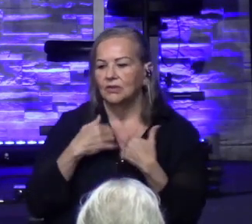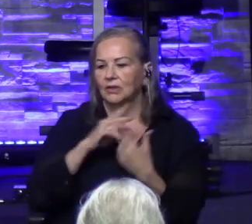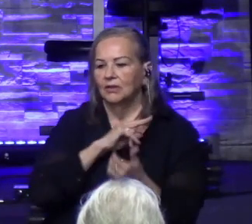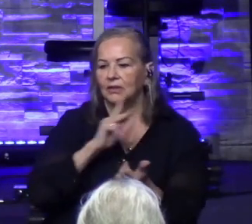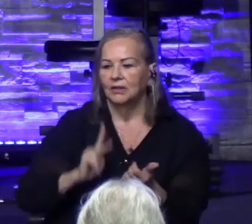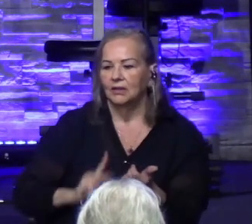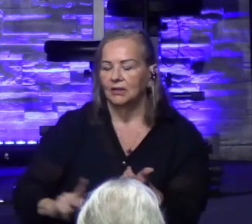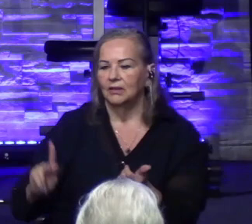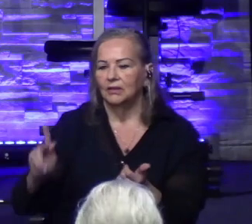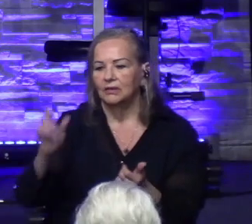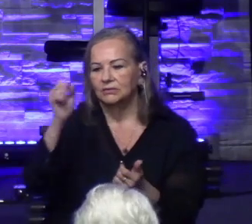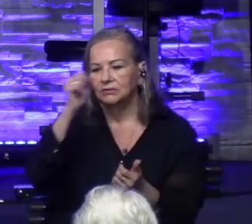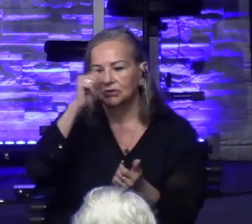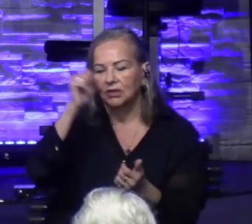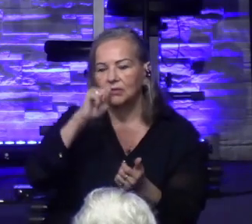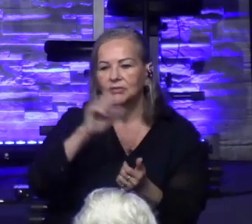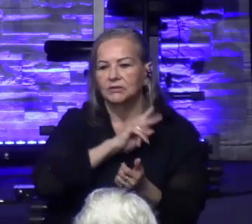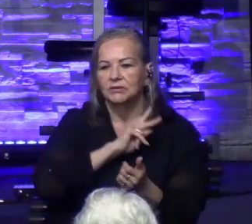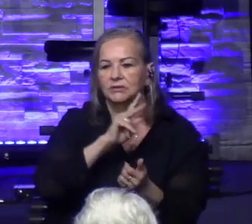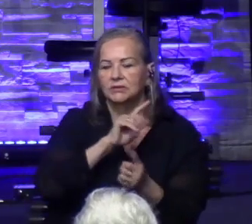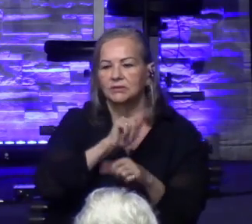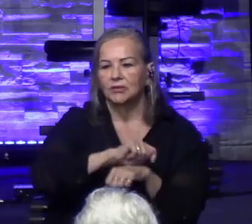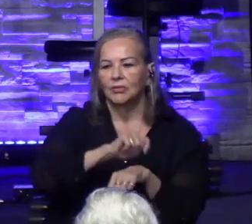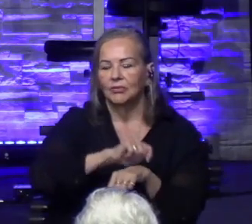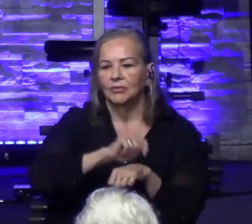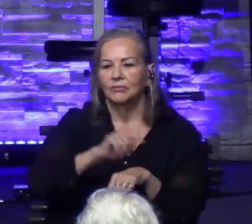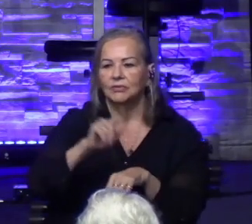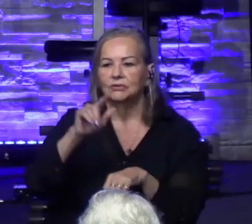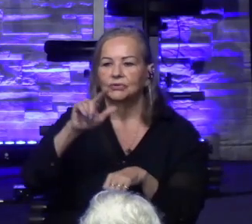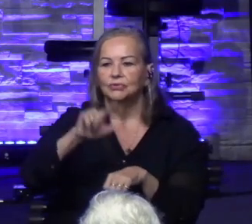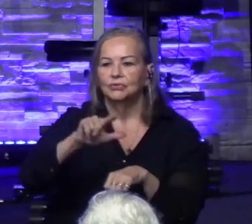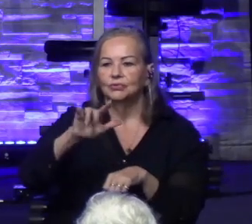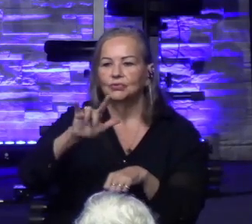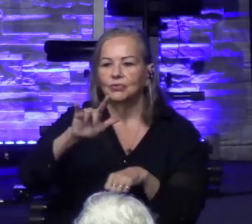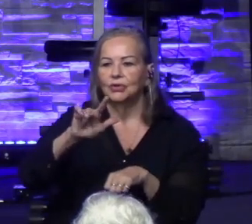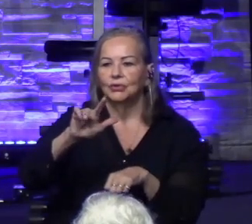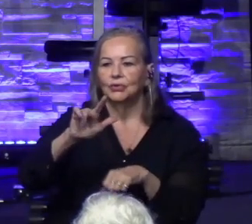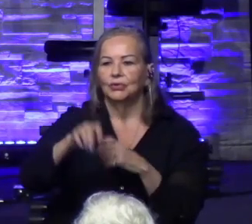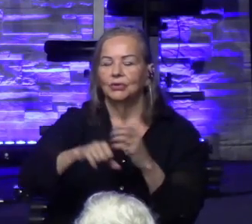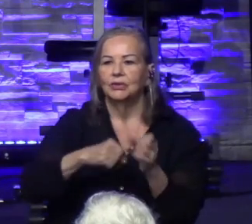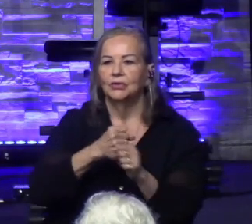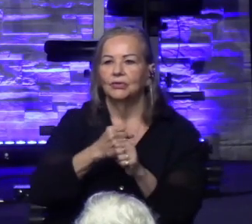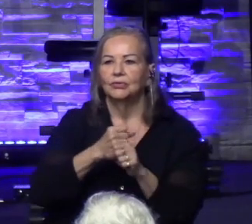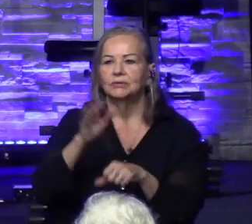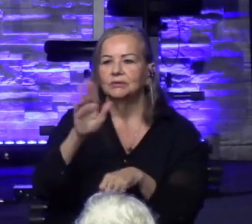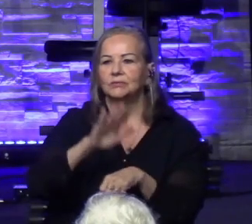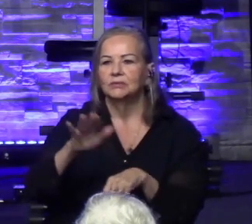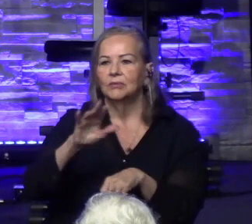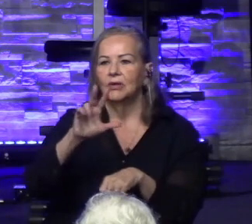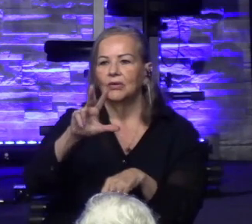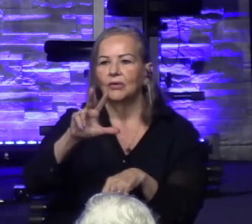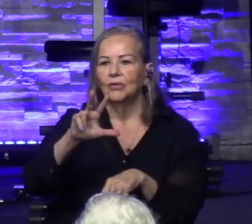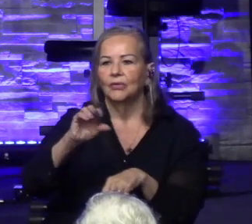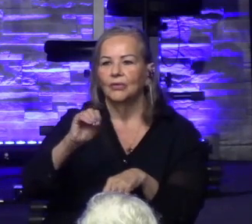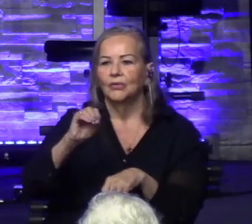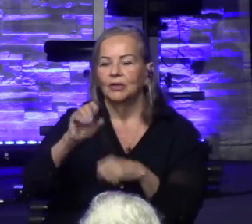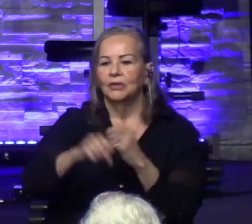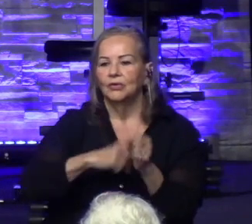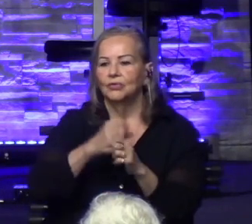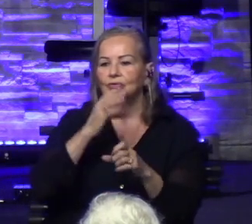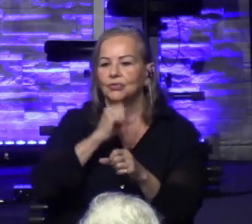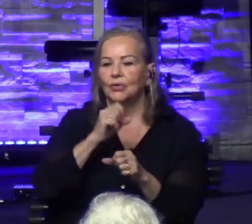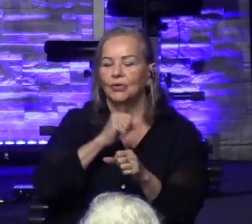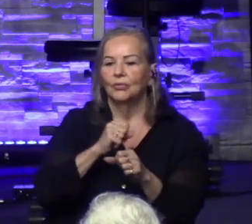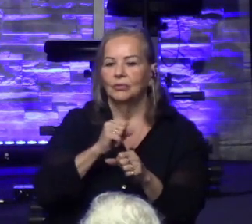temple. But we know that it was in his 23rd year as king. He was about 30 years old when he made this decision. And his plan A